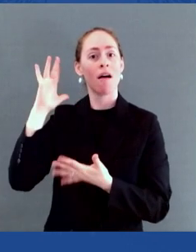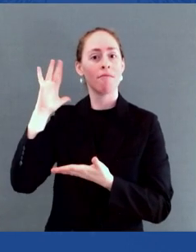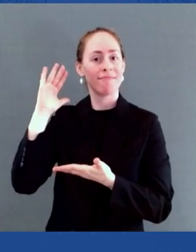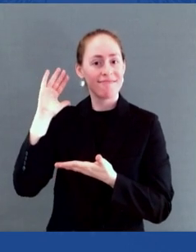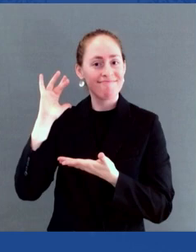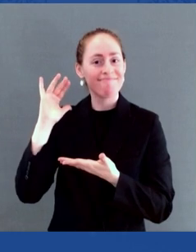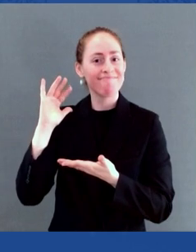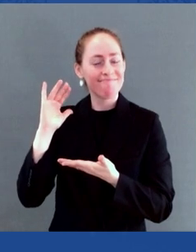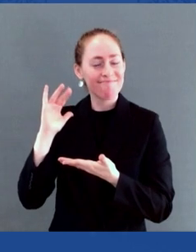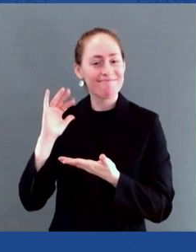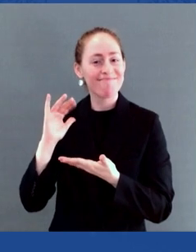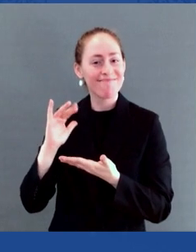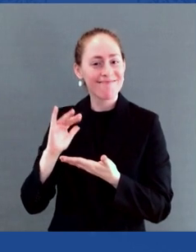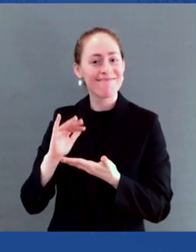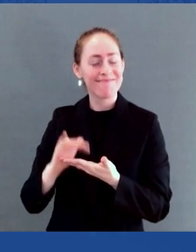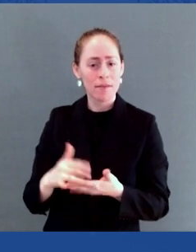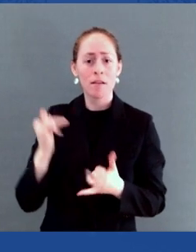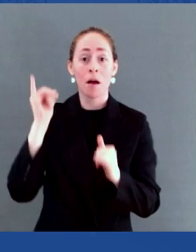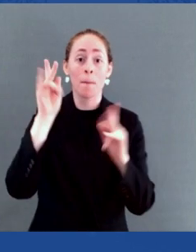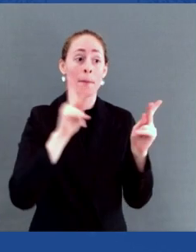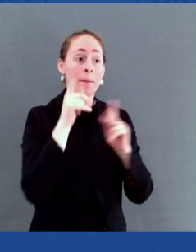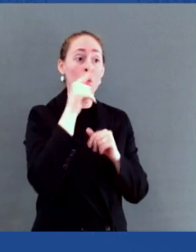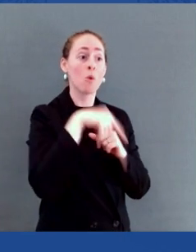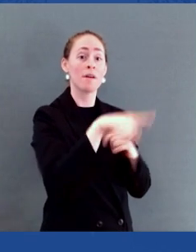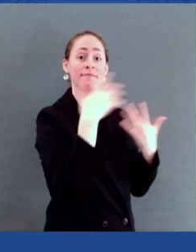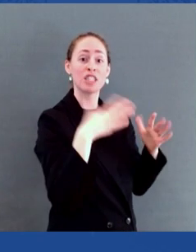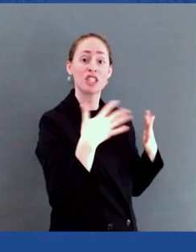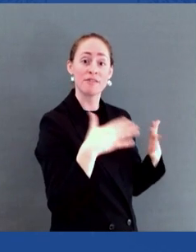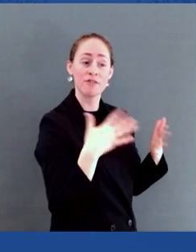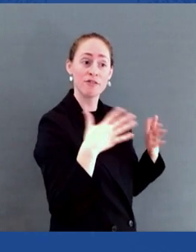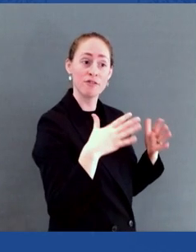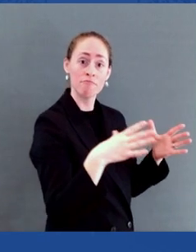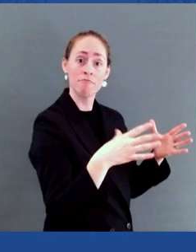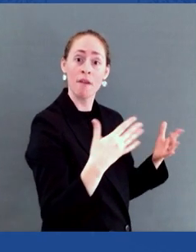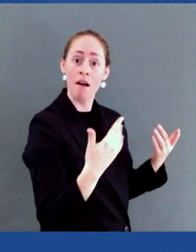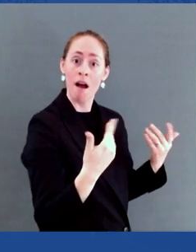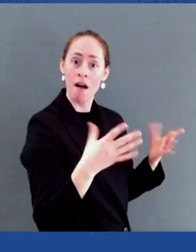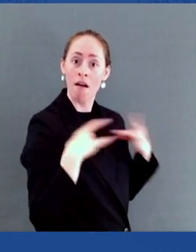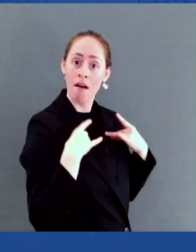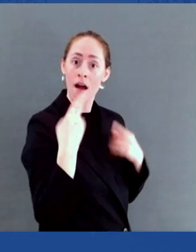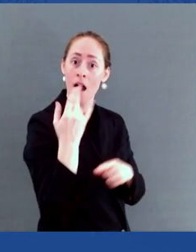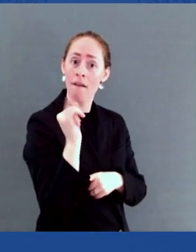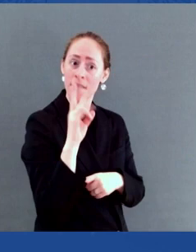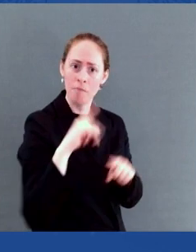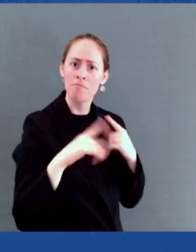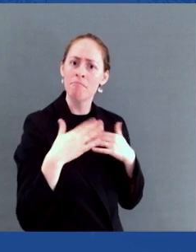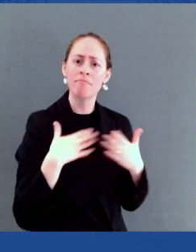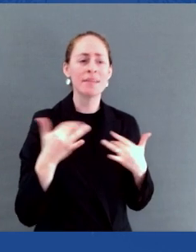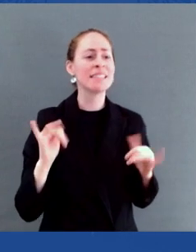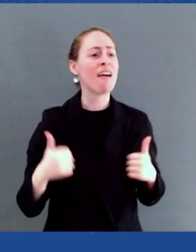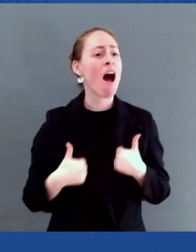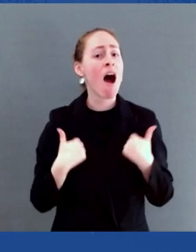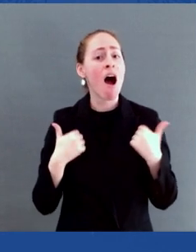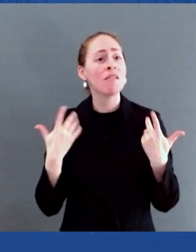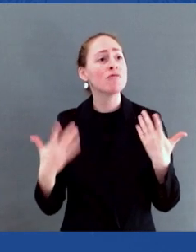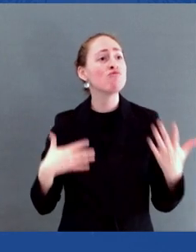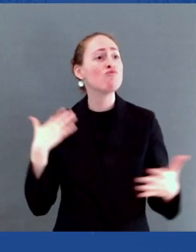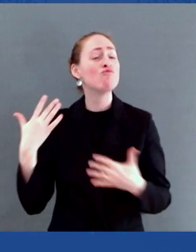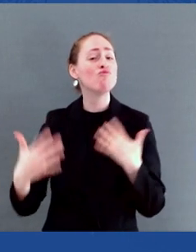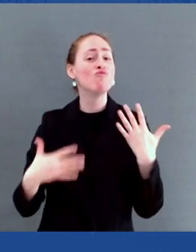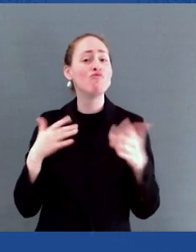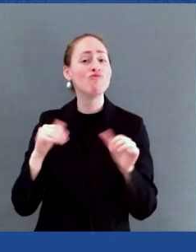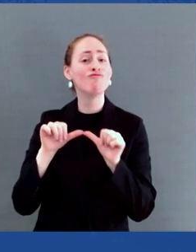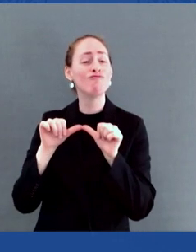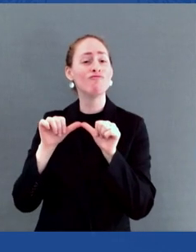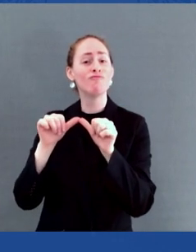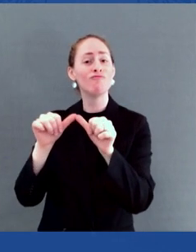long and healthy lives. And, you know, it's because of the persistence and resilience of the HIV community that